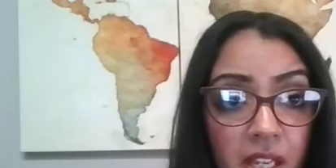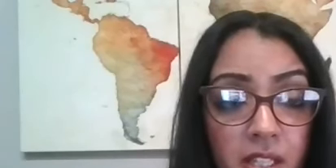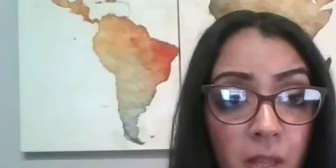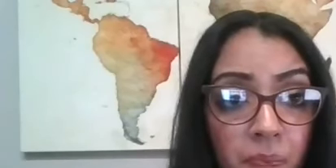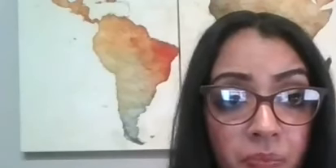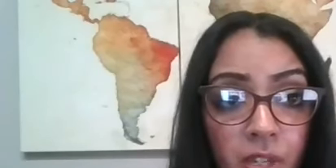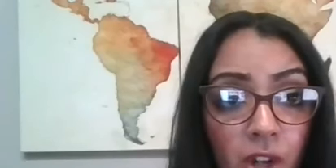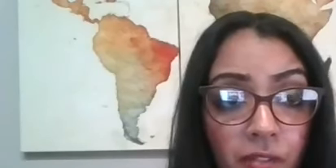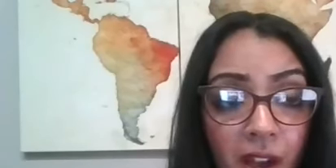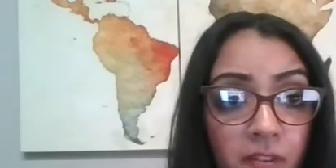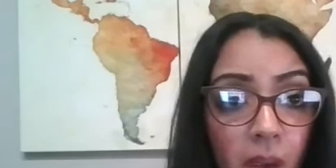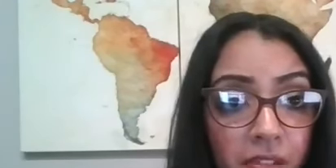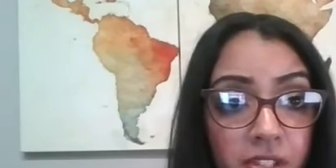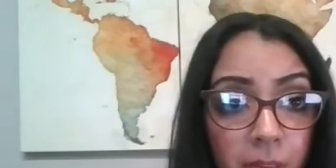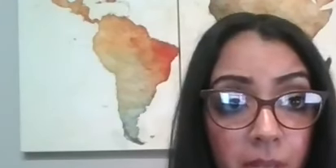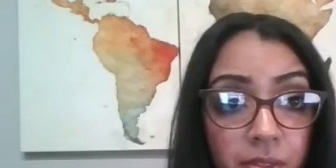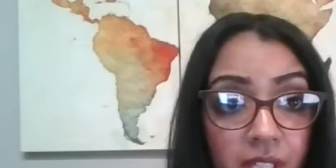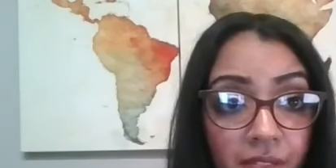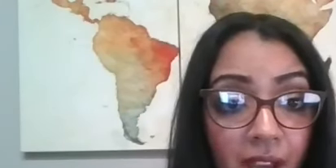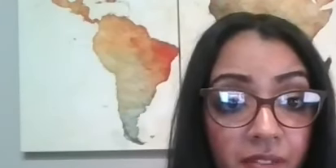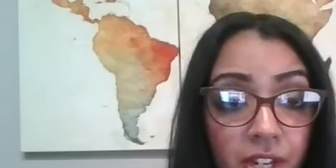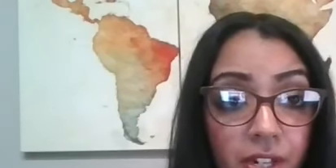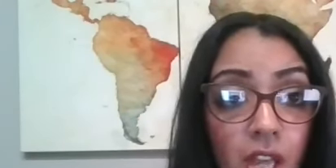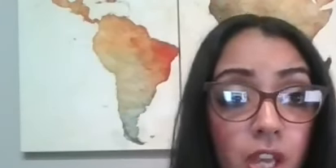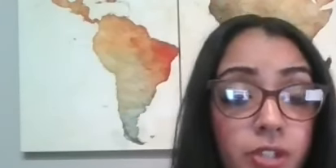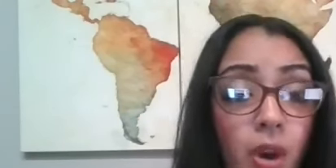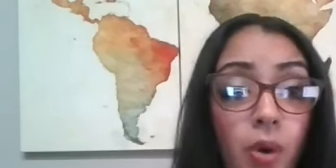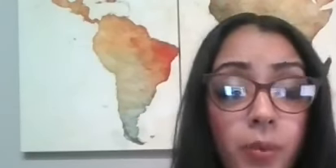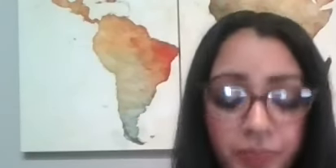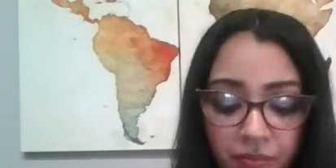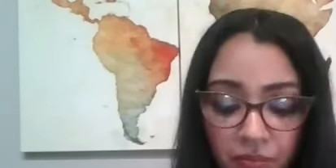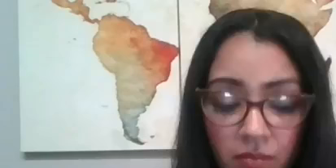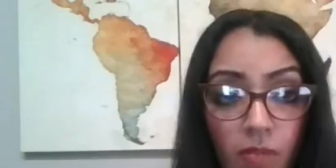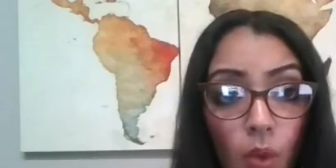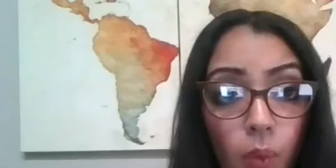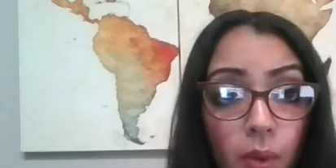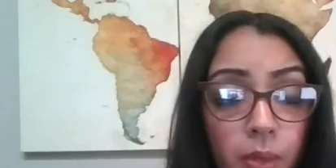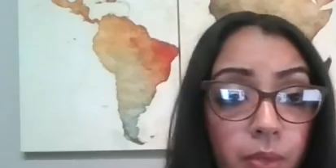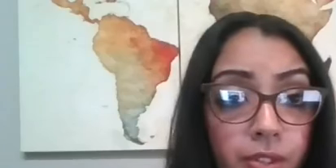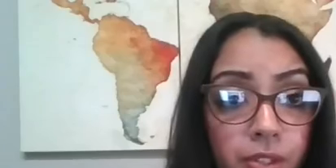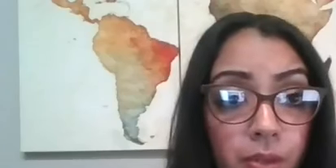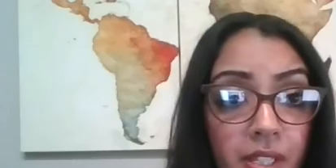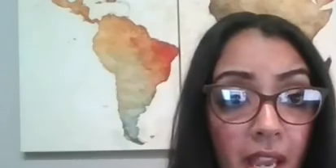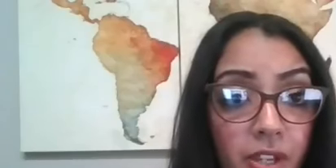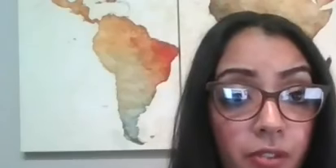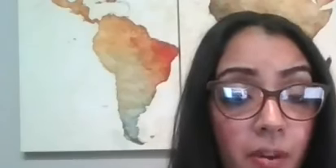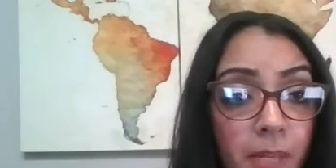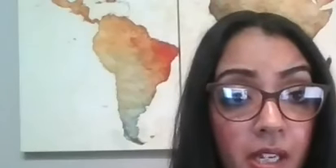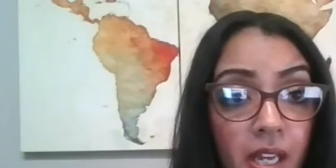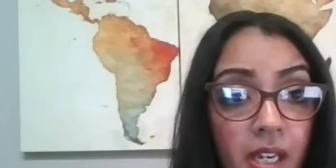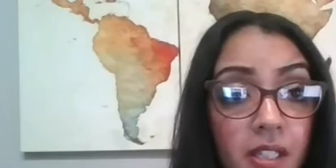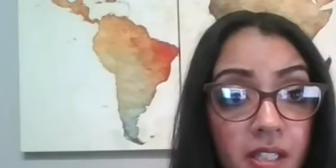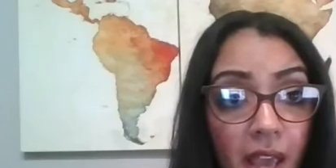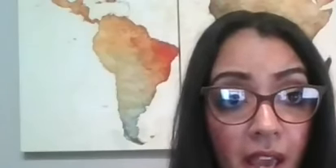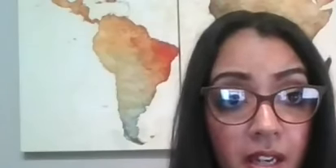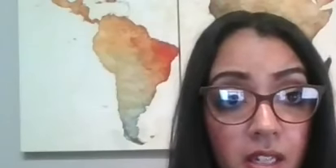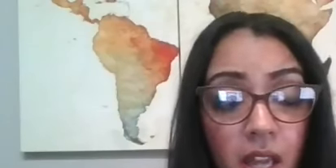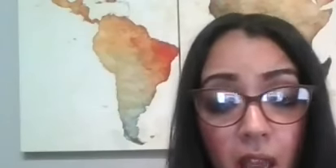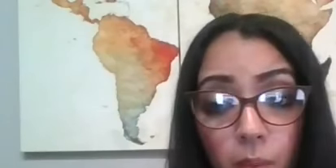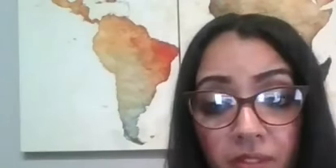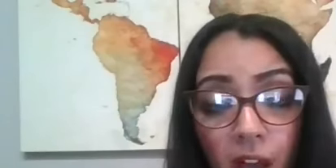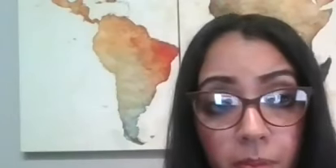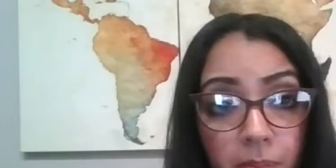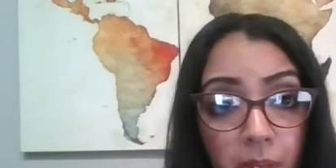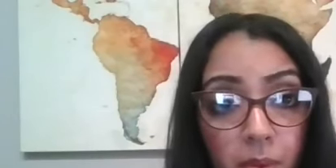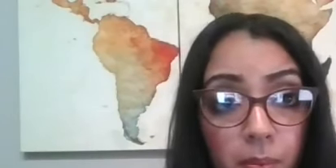us is you know five months some people's is five years so what we will do is take you from beginning to end